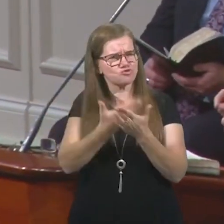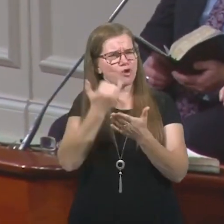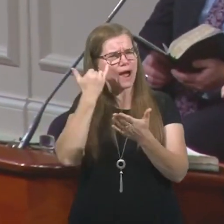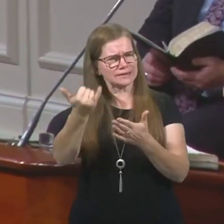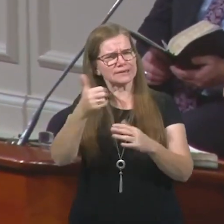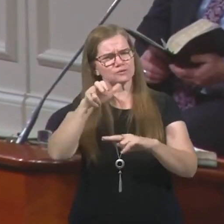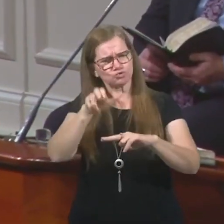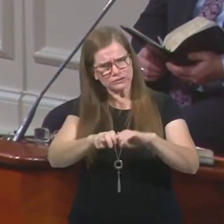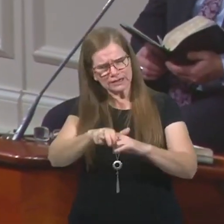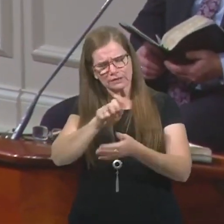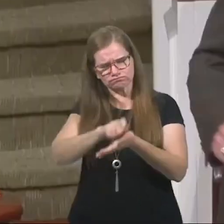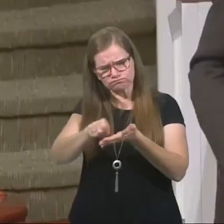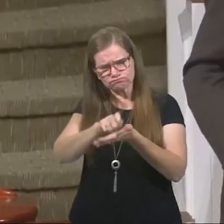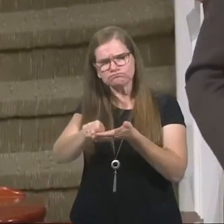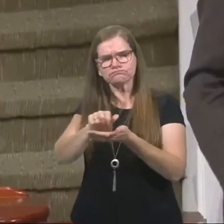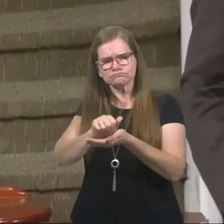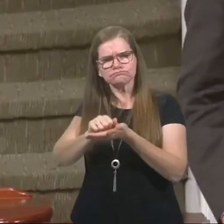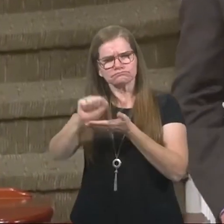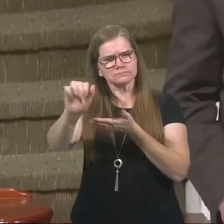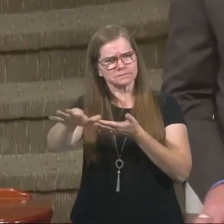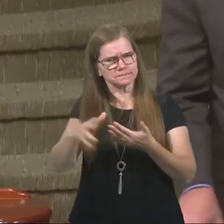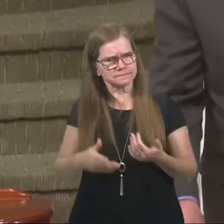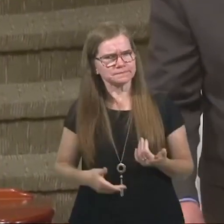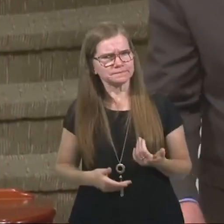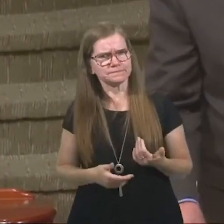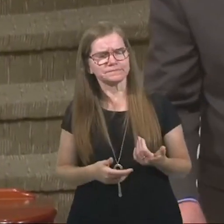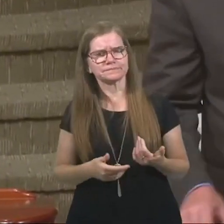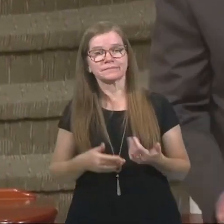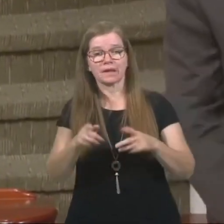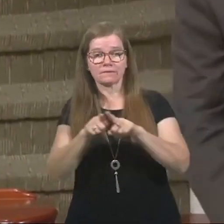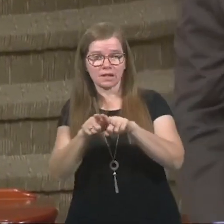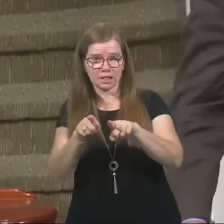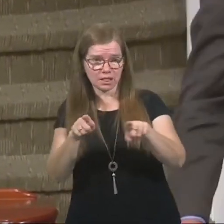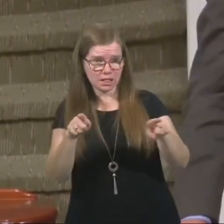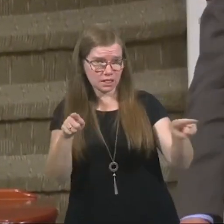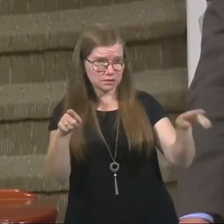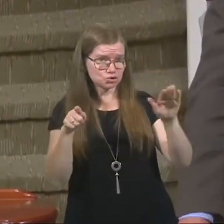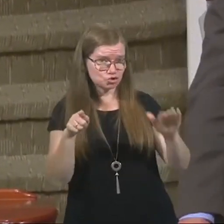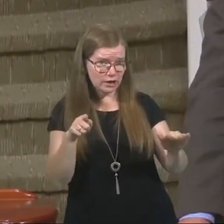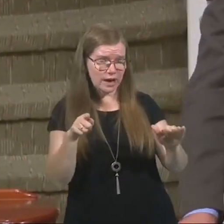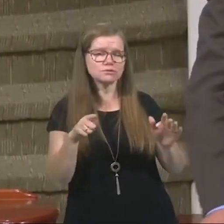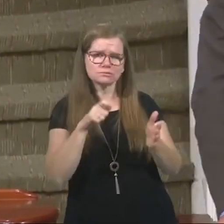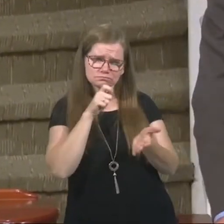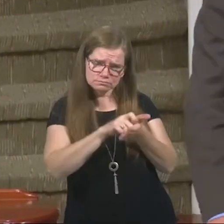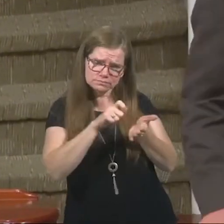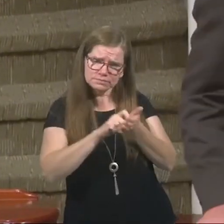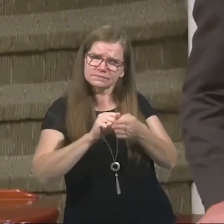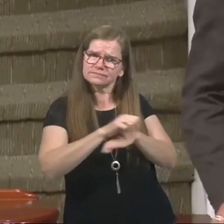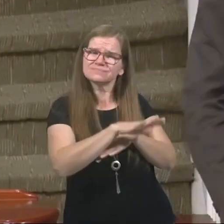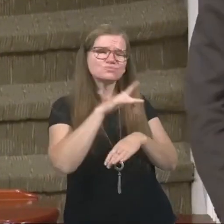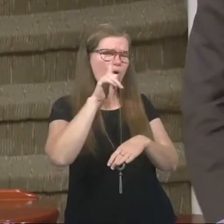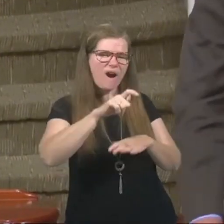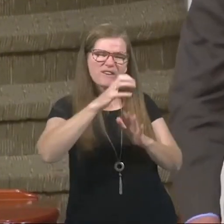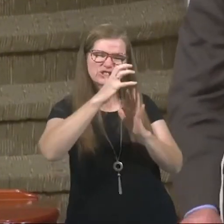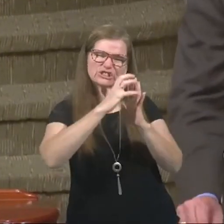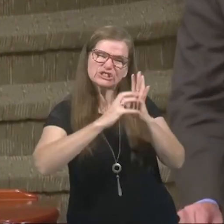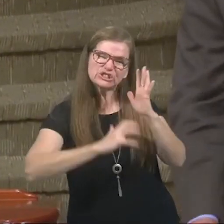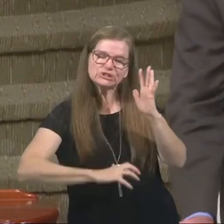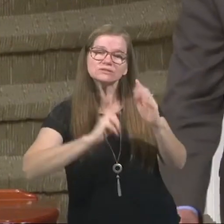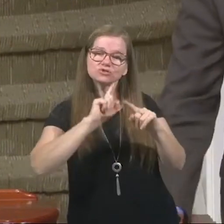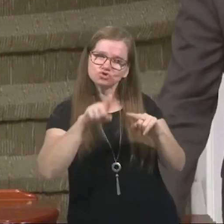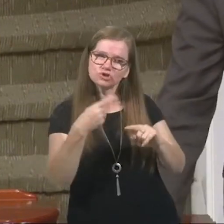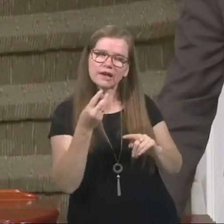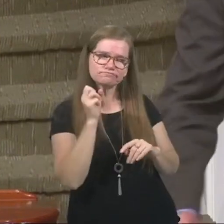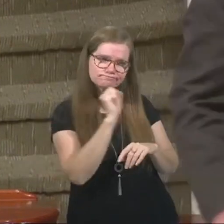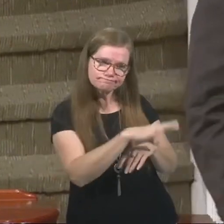and write a letter to somebody. If a wayward child, write a letter to them. You don't have to write a book to them. Write a letter. Just let them know that you're